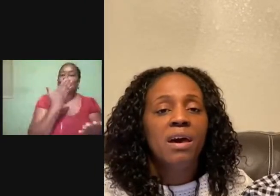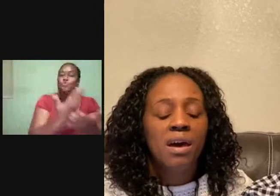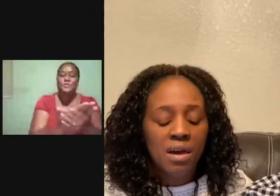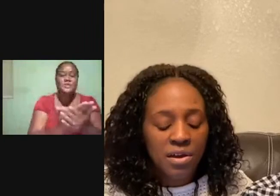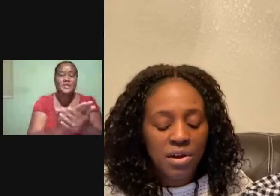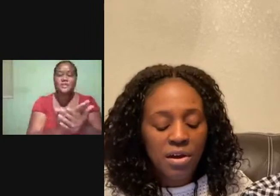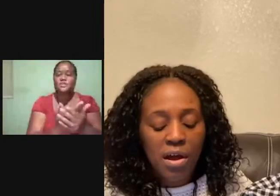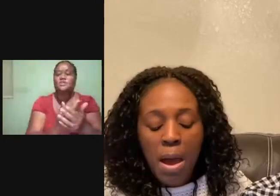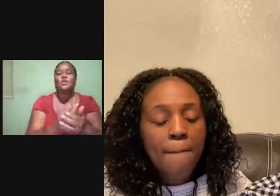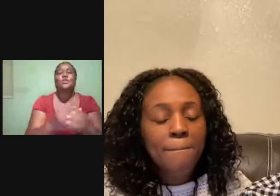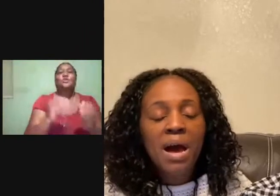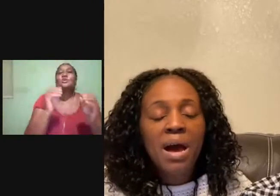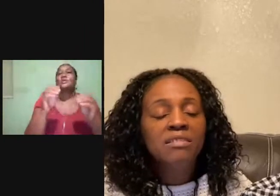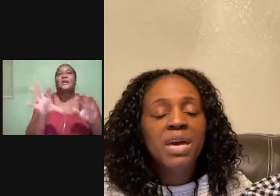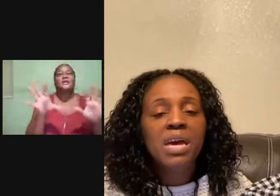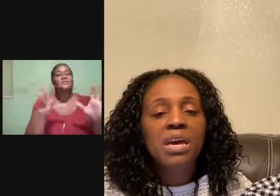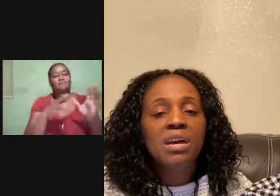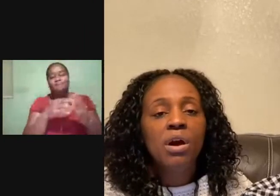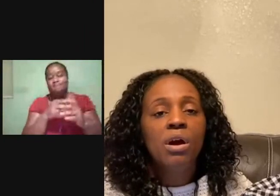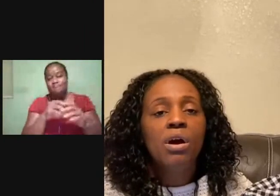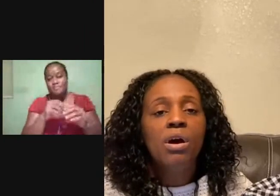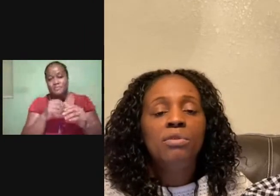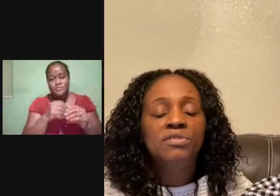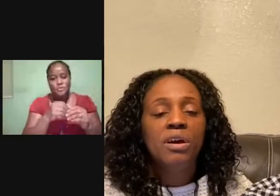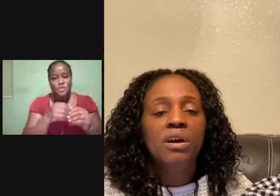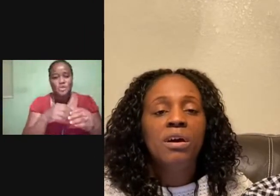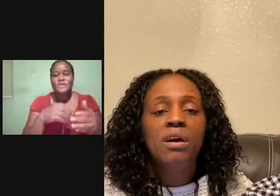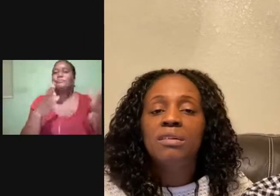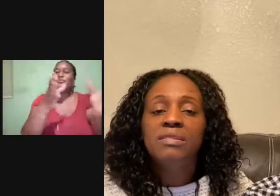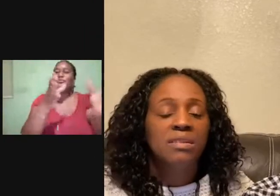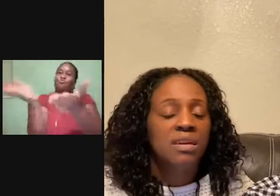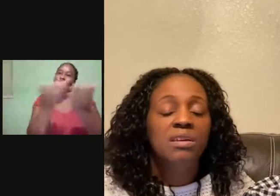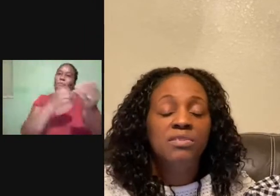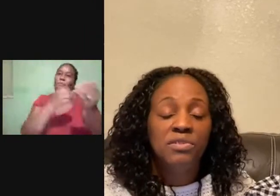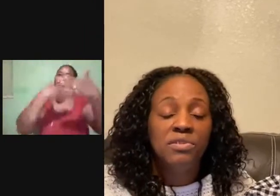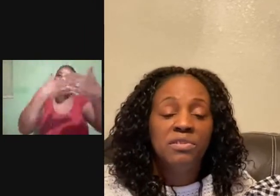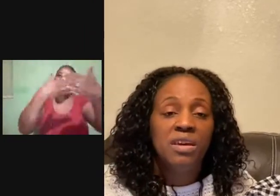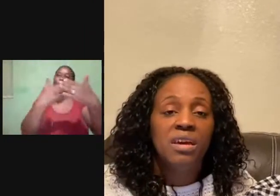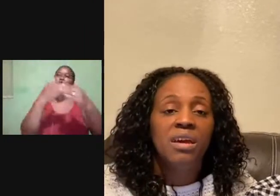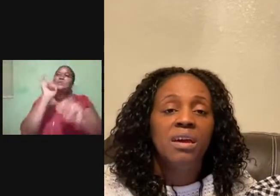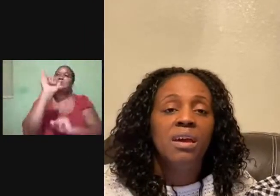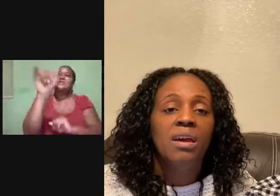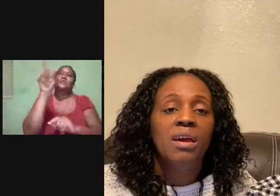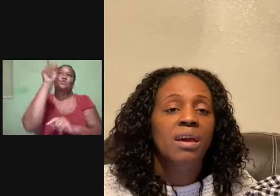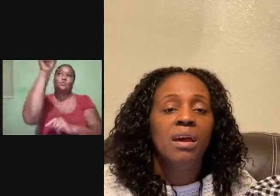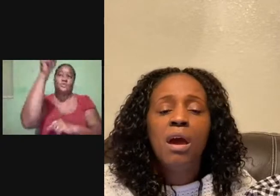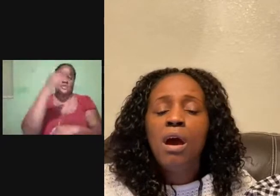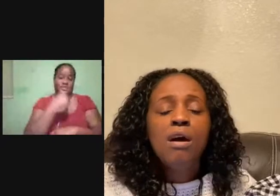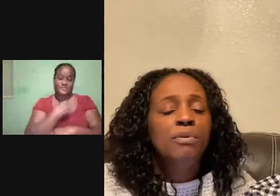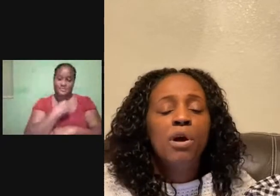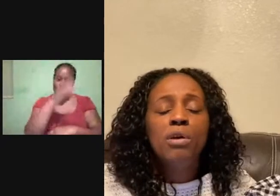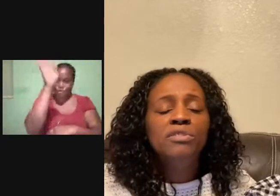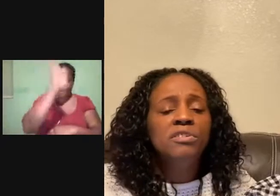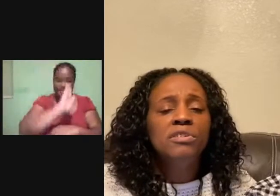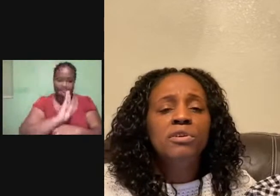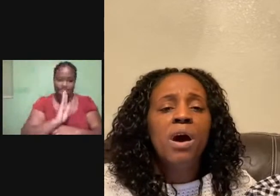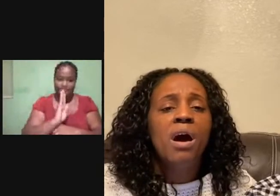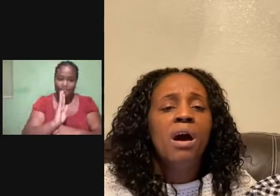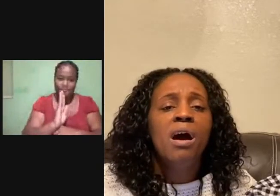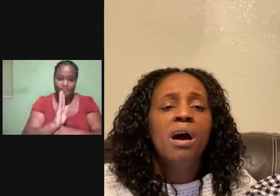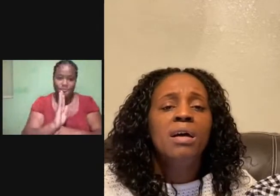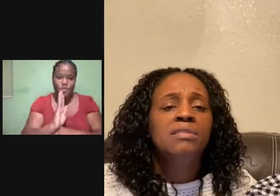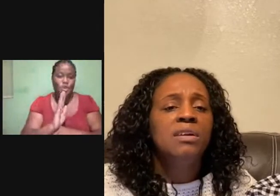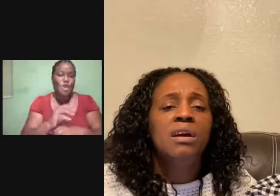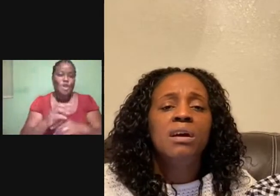fetter, blinds me closer still to Thee. Prone to